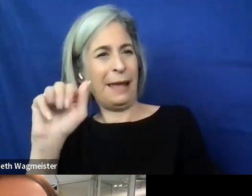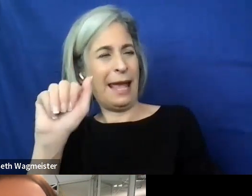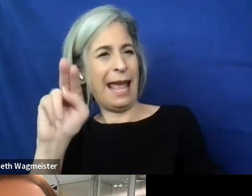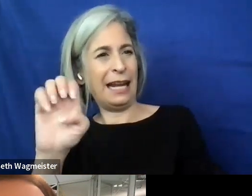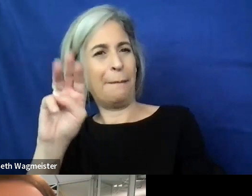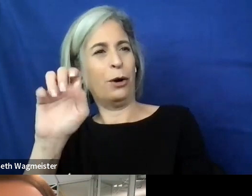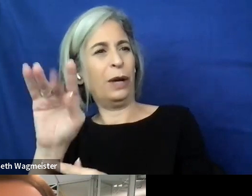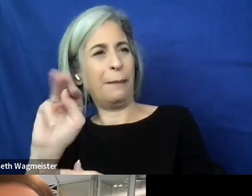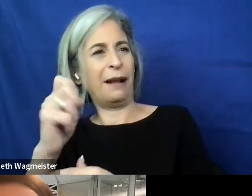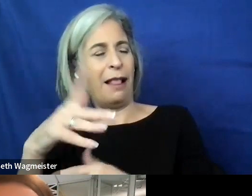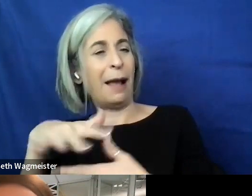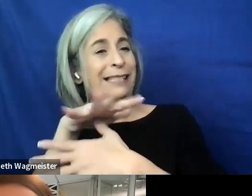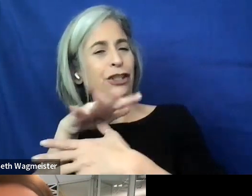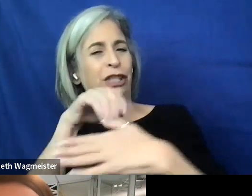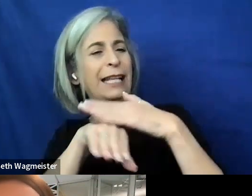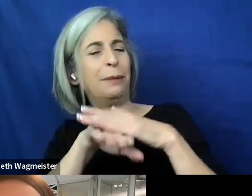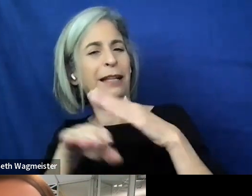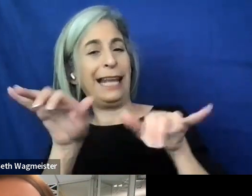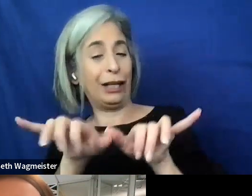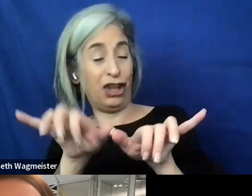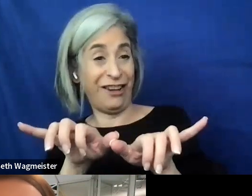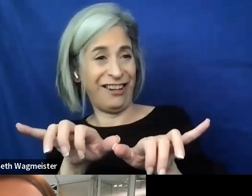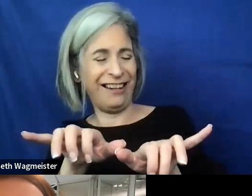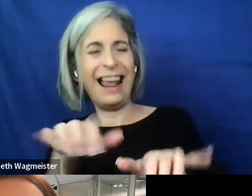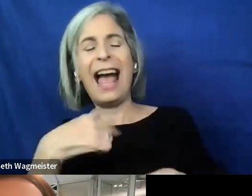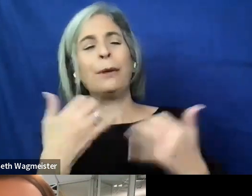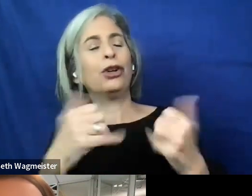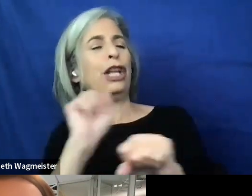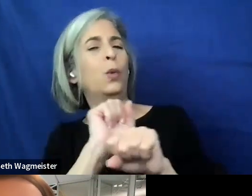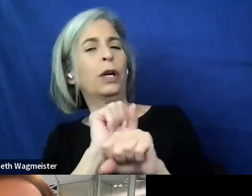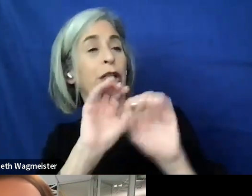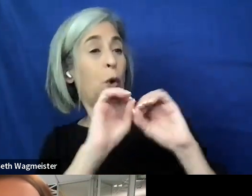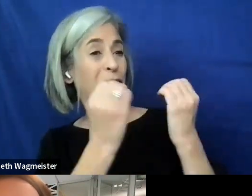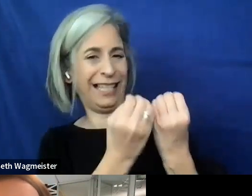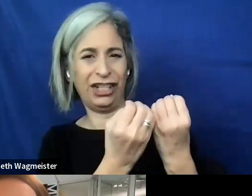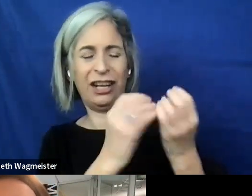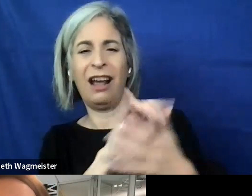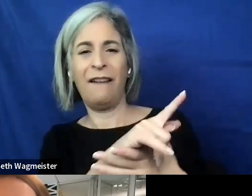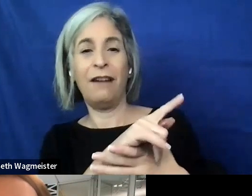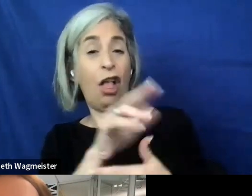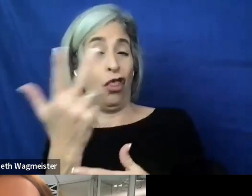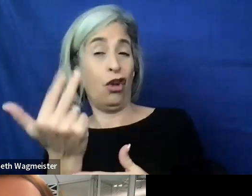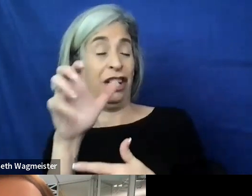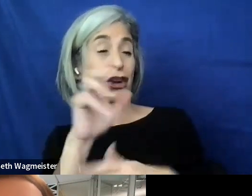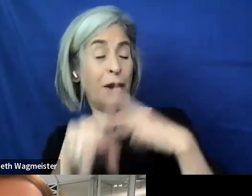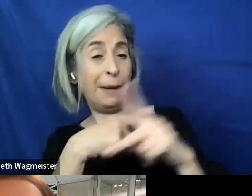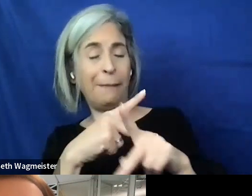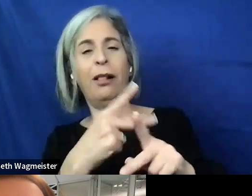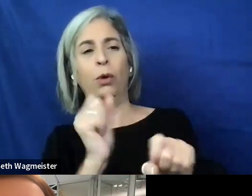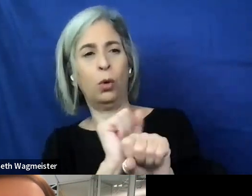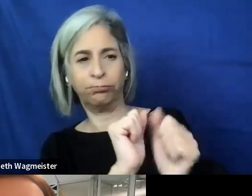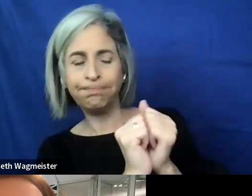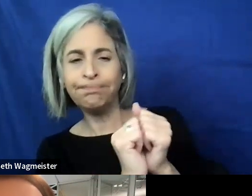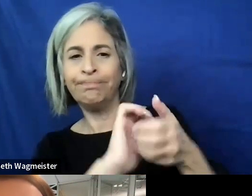McCullough. I'm a senior accessibility engineer. I'm currently working in an organization of 1300 people, and